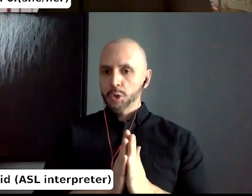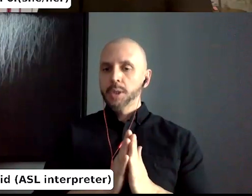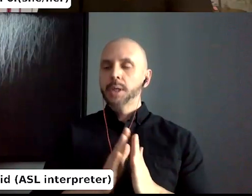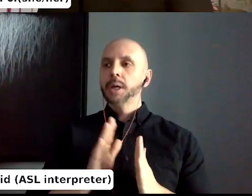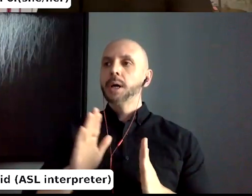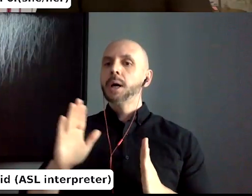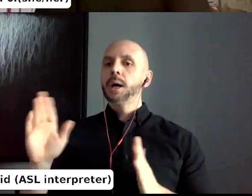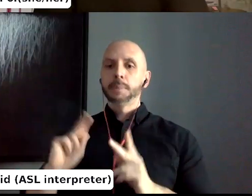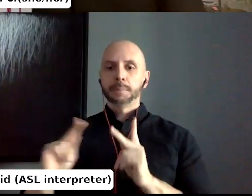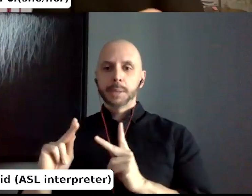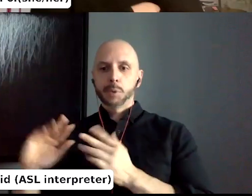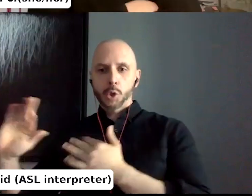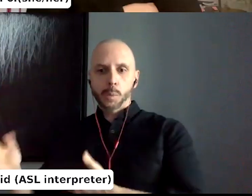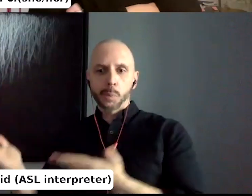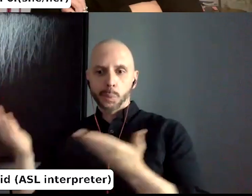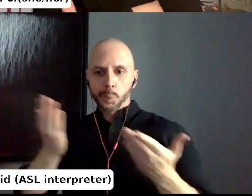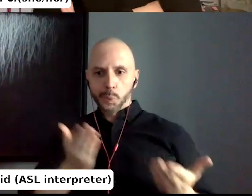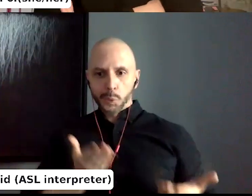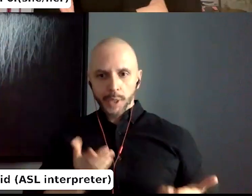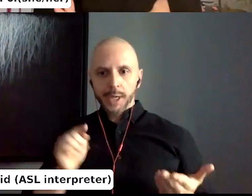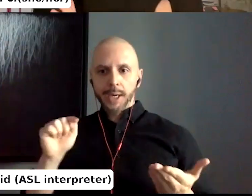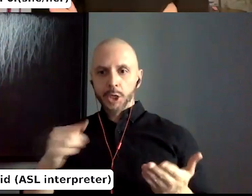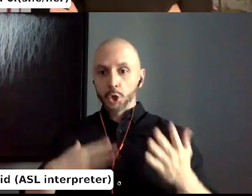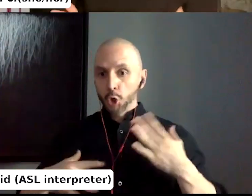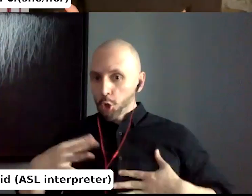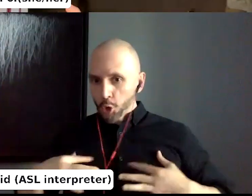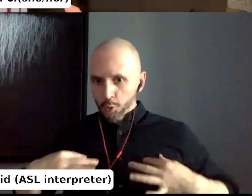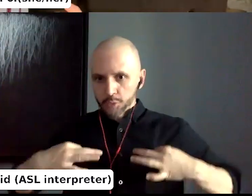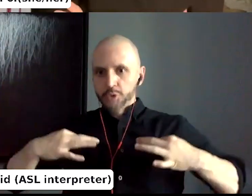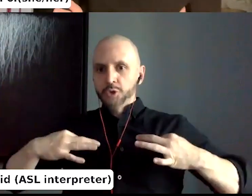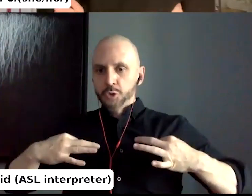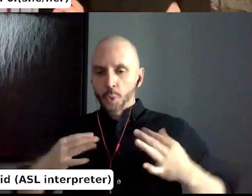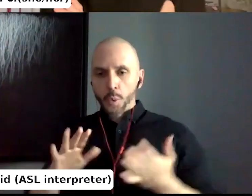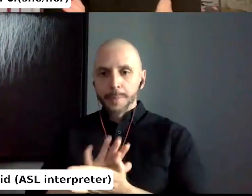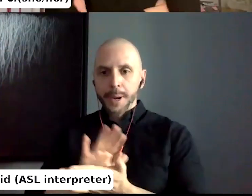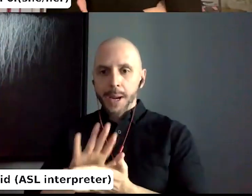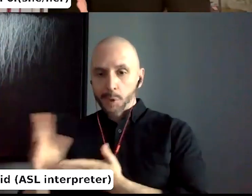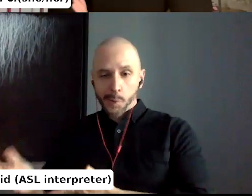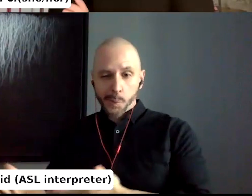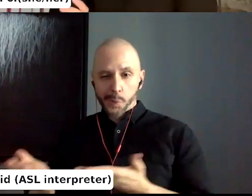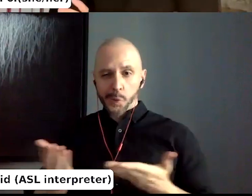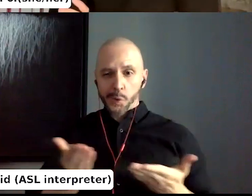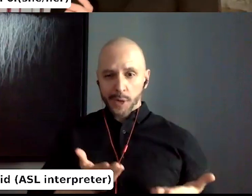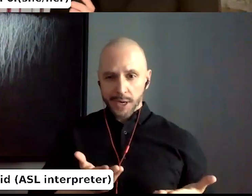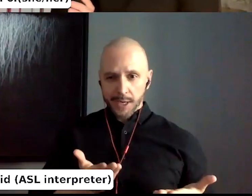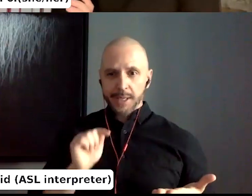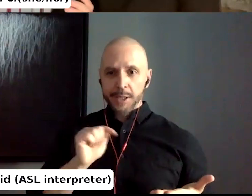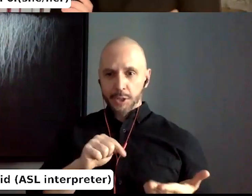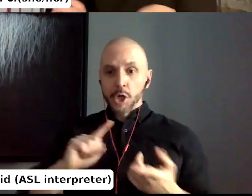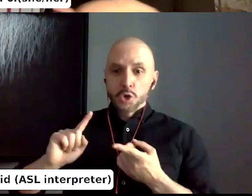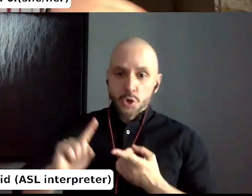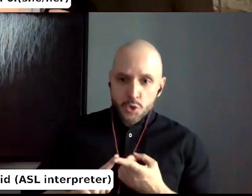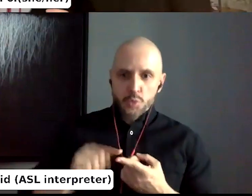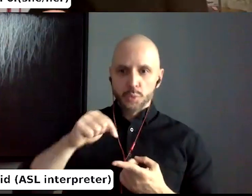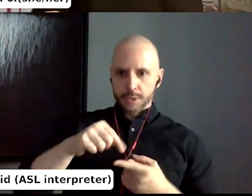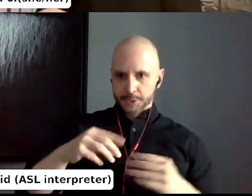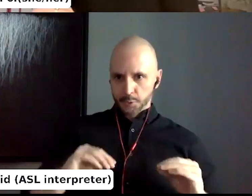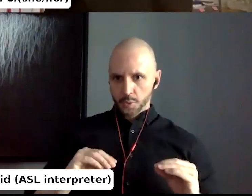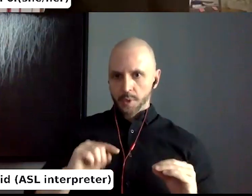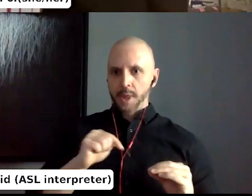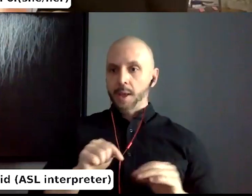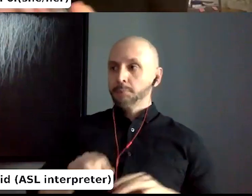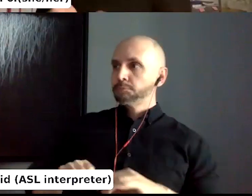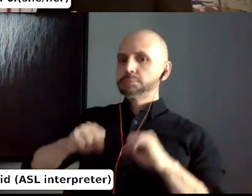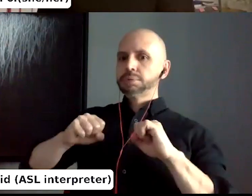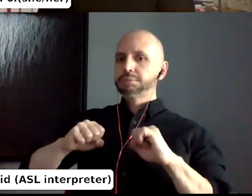and they will make it into a new book. They have this, this warehouse where they make paper. And, uh, uh, yeah, it's just,